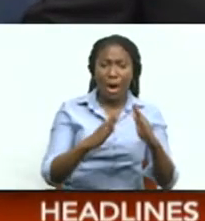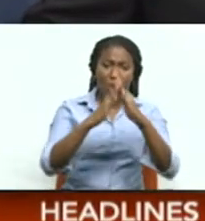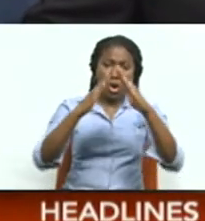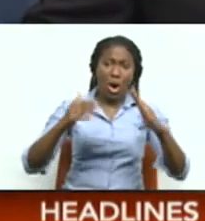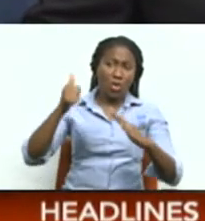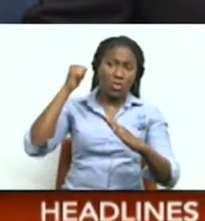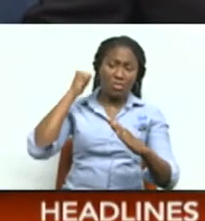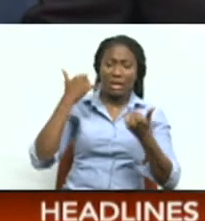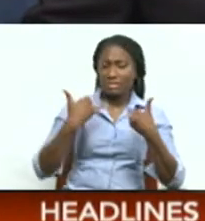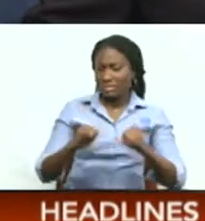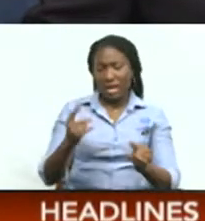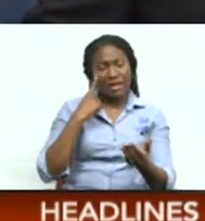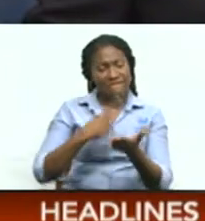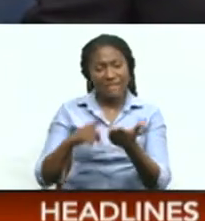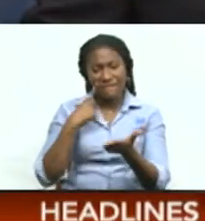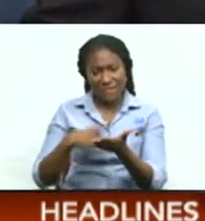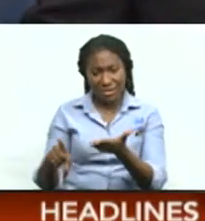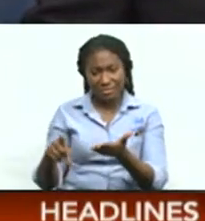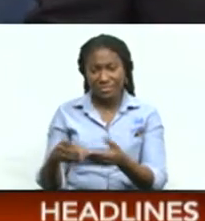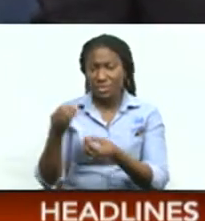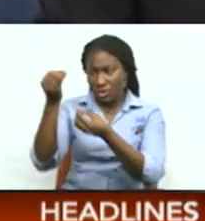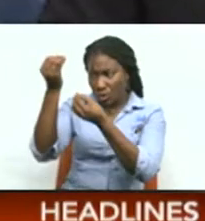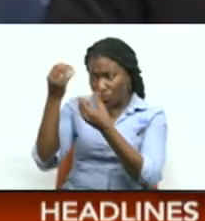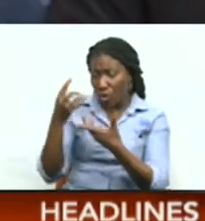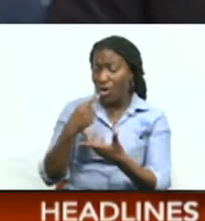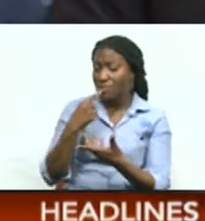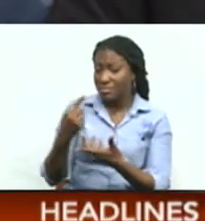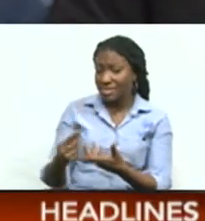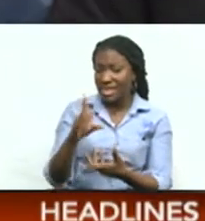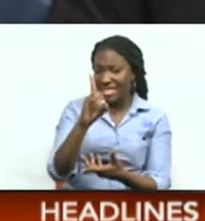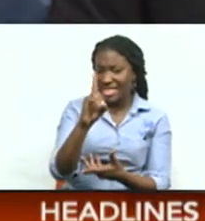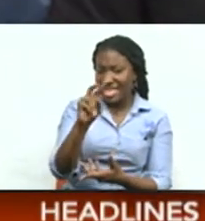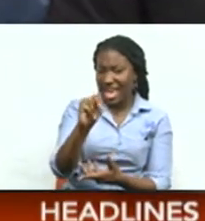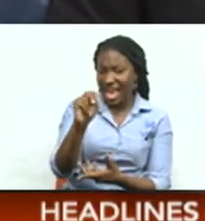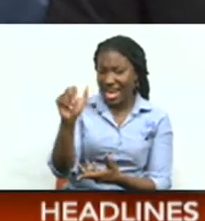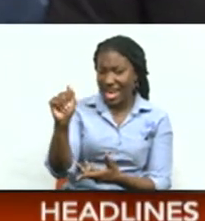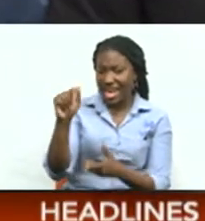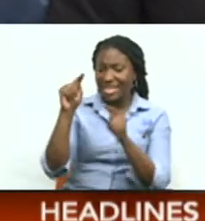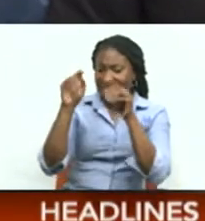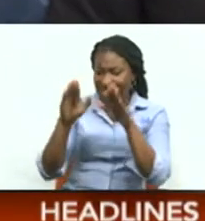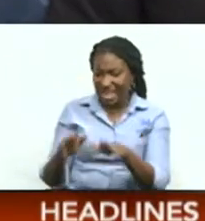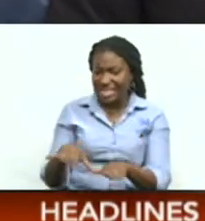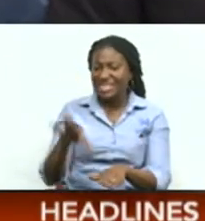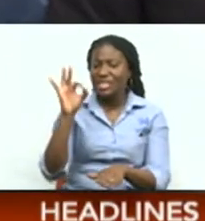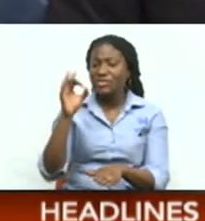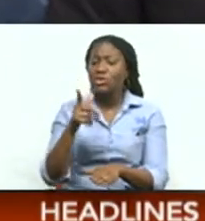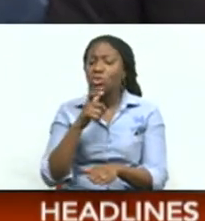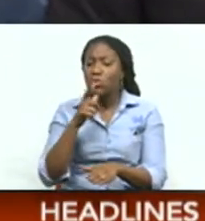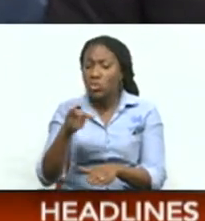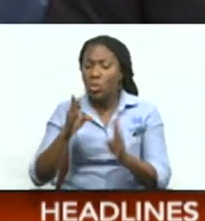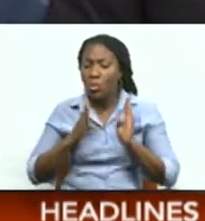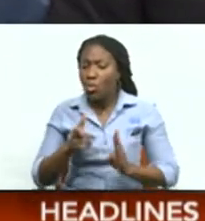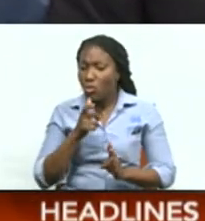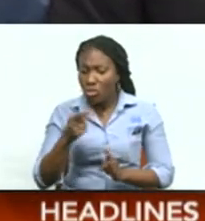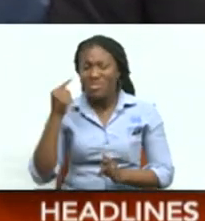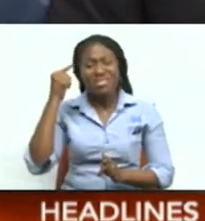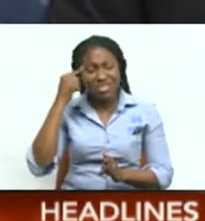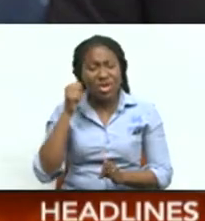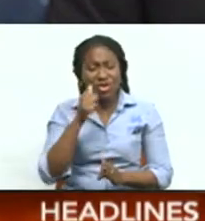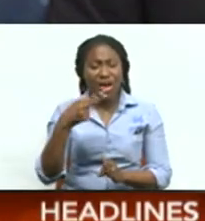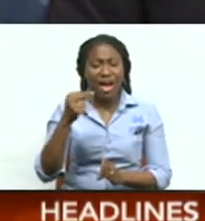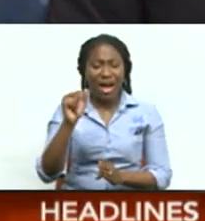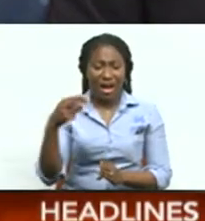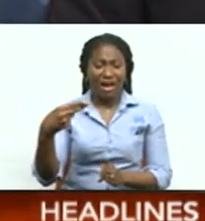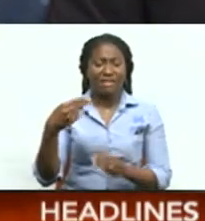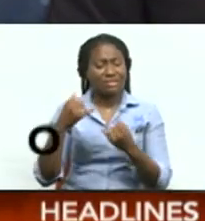home is ongoing. Singh tells CNC3 News that DNA testing to confirm the identity of the remains, believed to be that of Hannah Matoura,